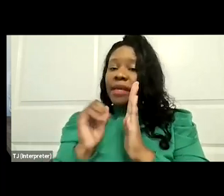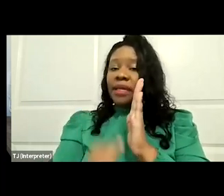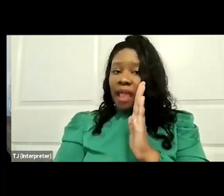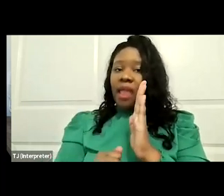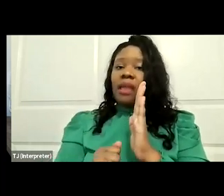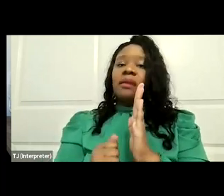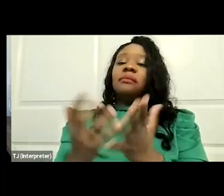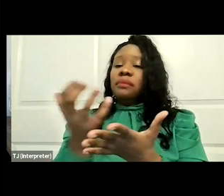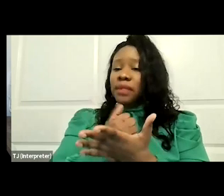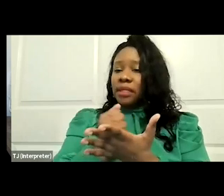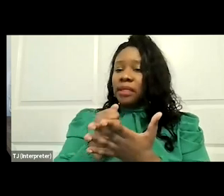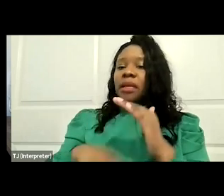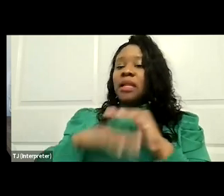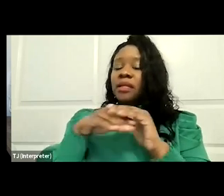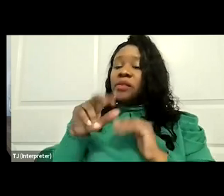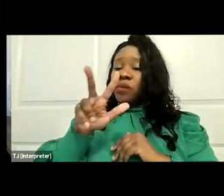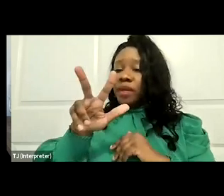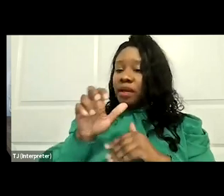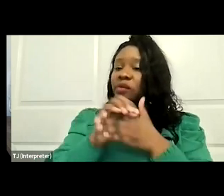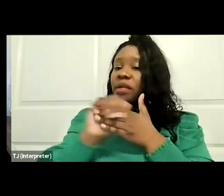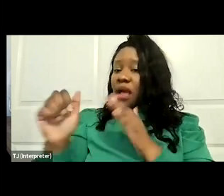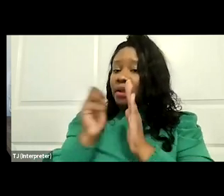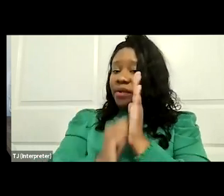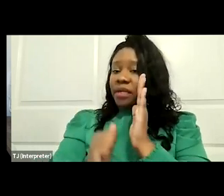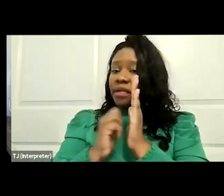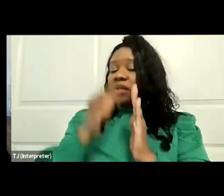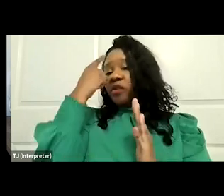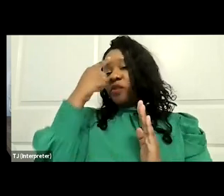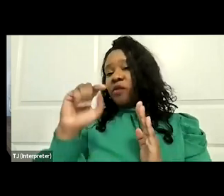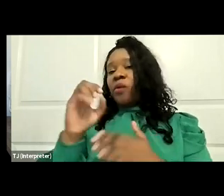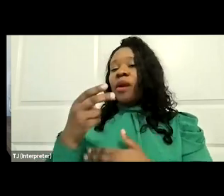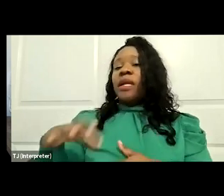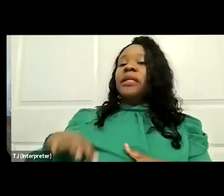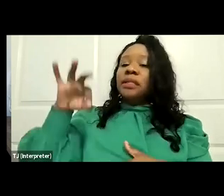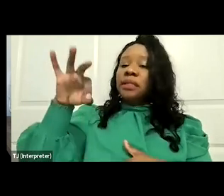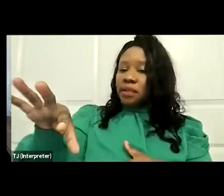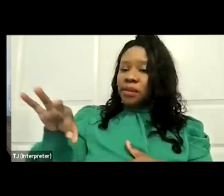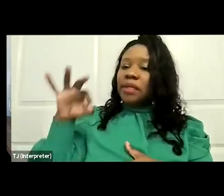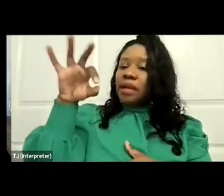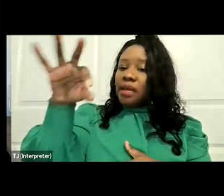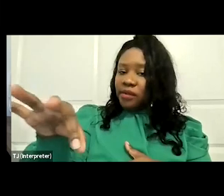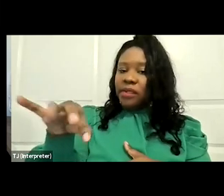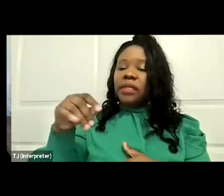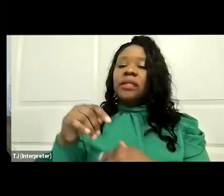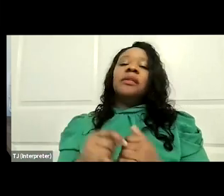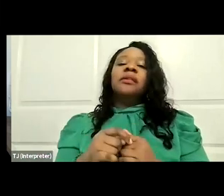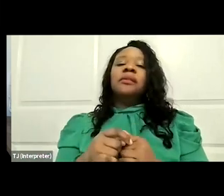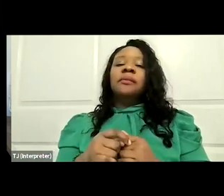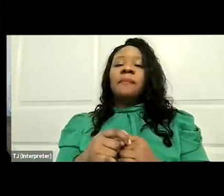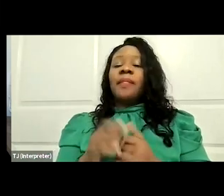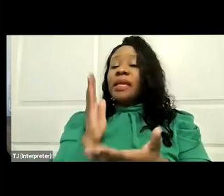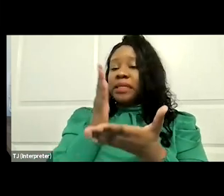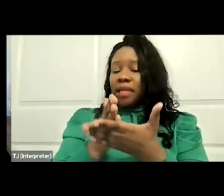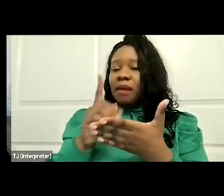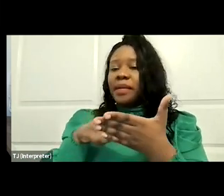deduction for for charitable giving. This expired back in twenty twenty one.